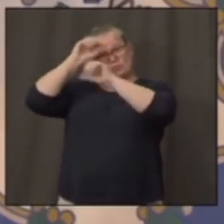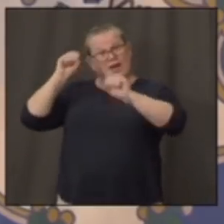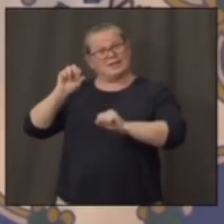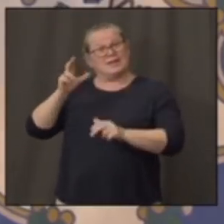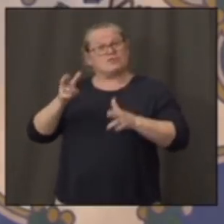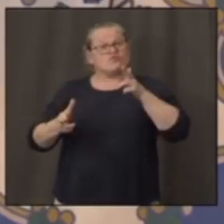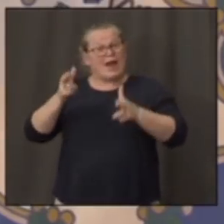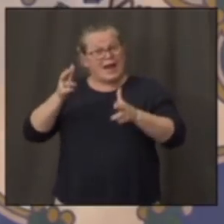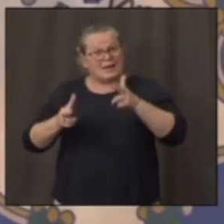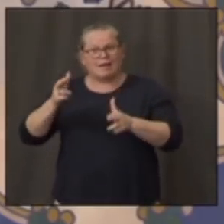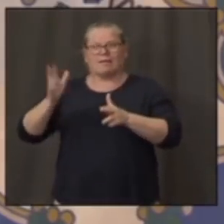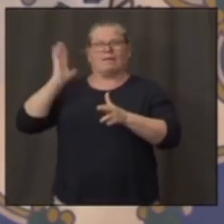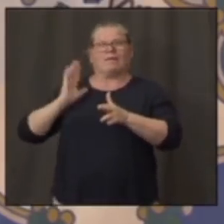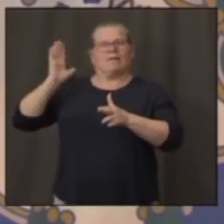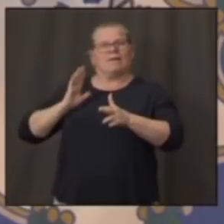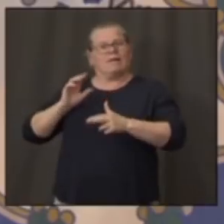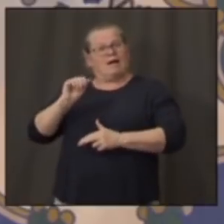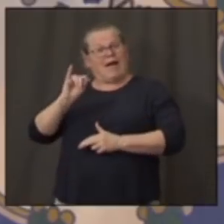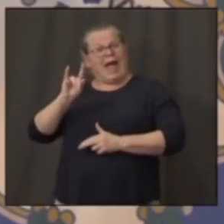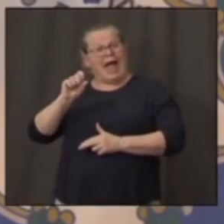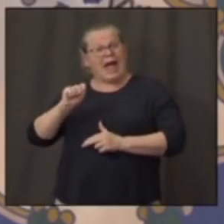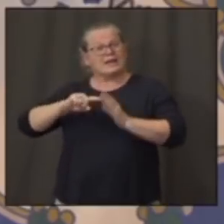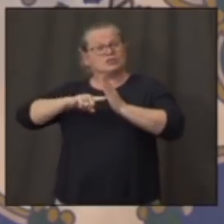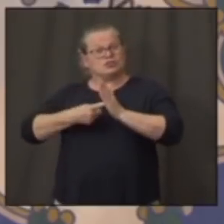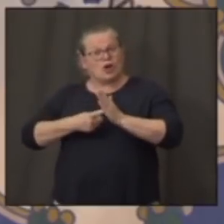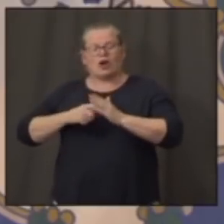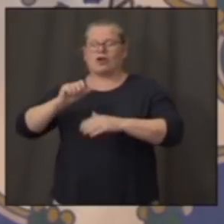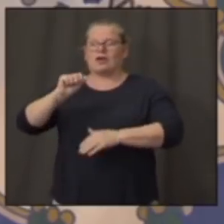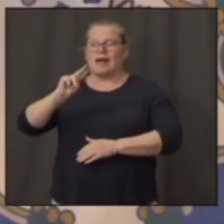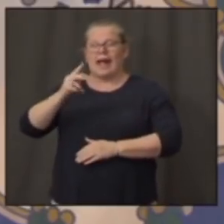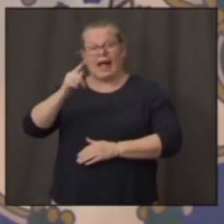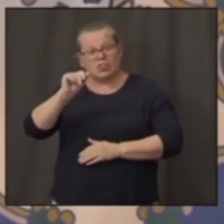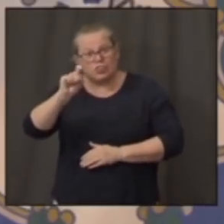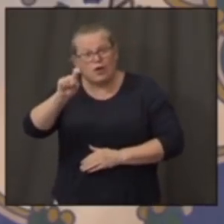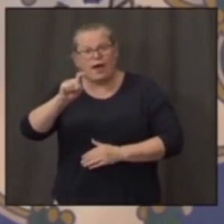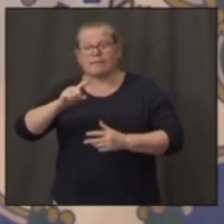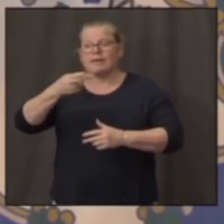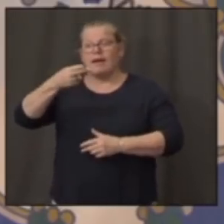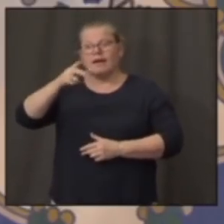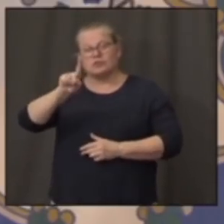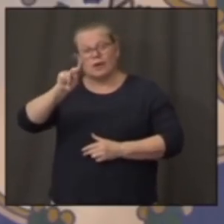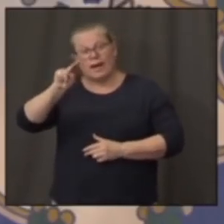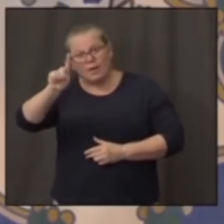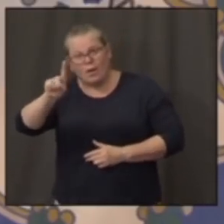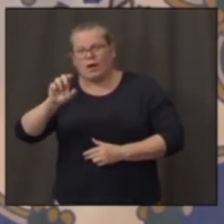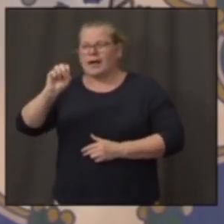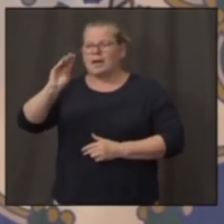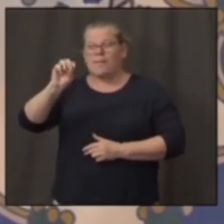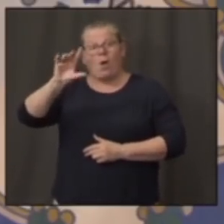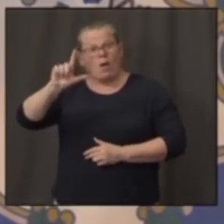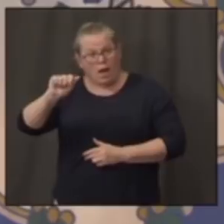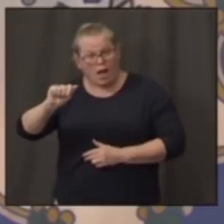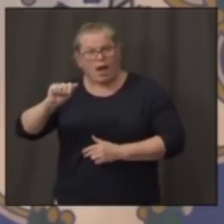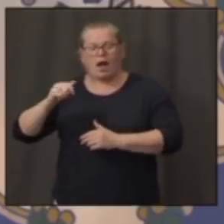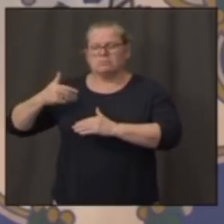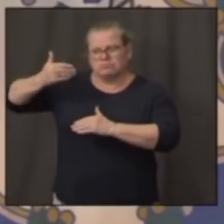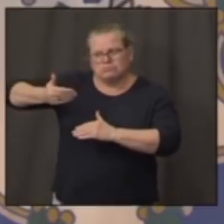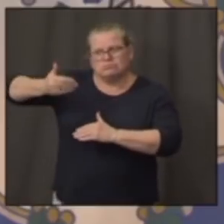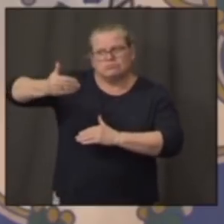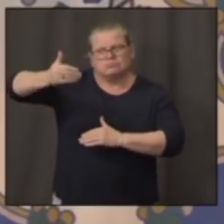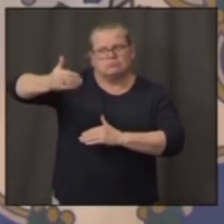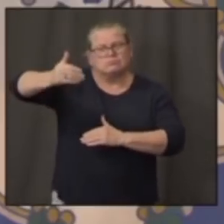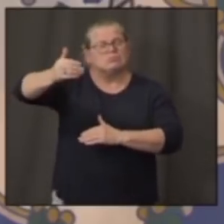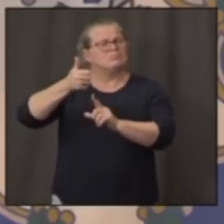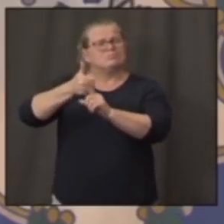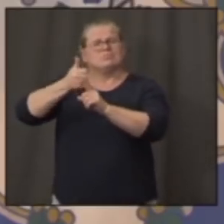Anthrax, and H1N1, and Ebola, and is such an authority with credibility to explain what's going on when